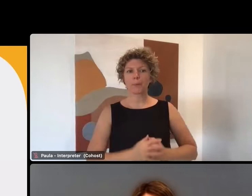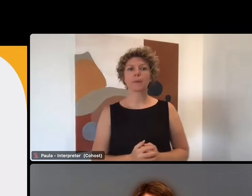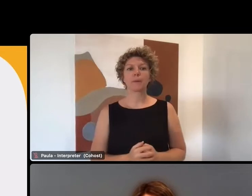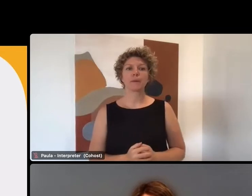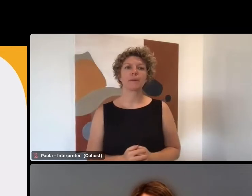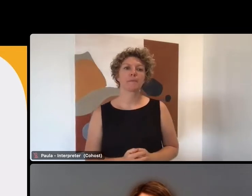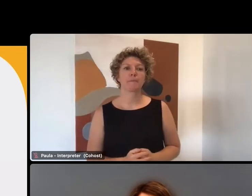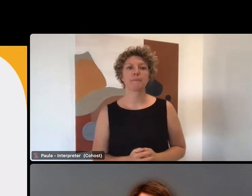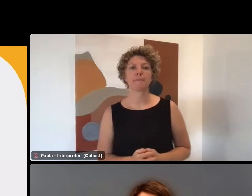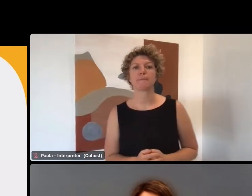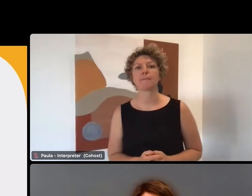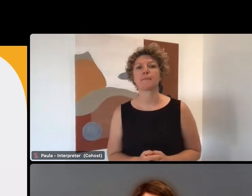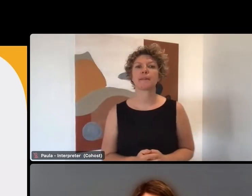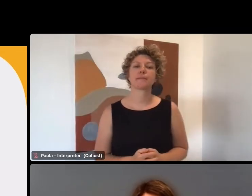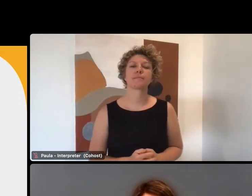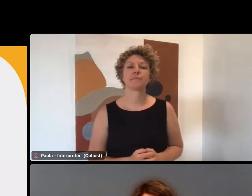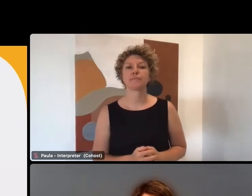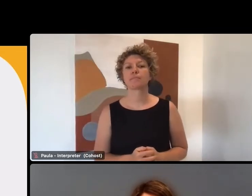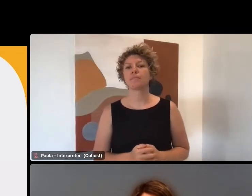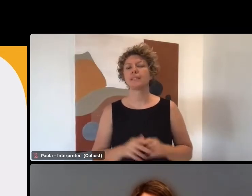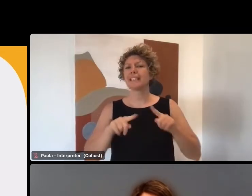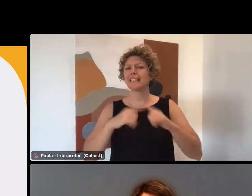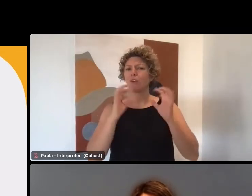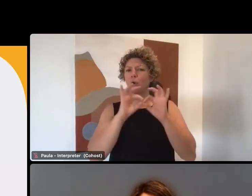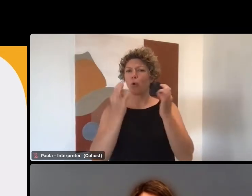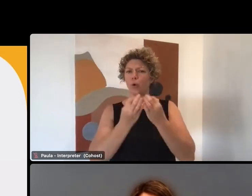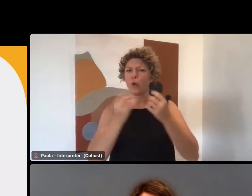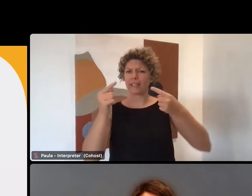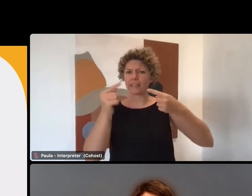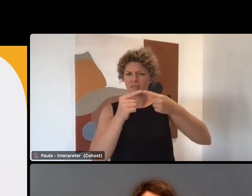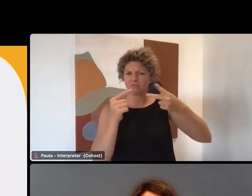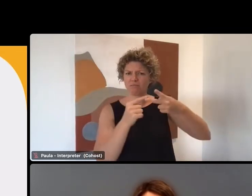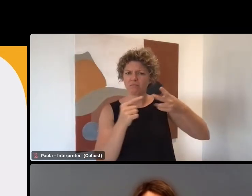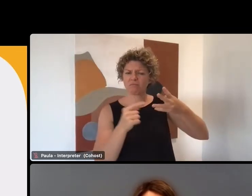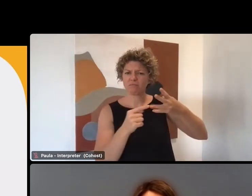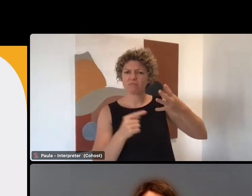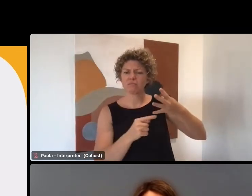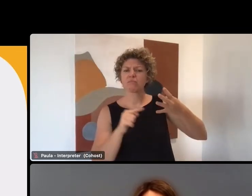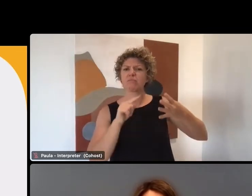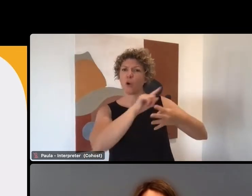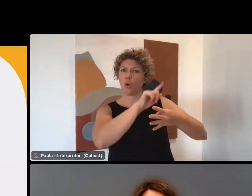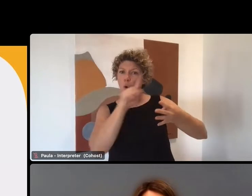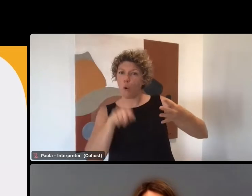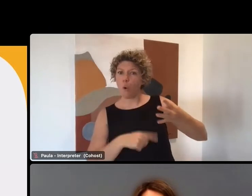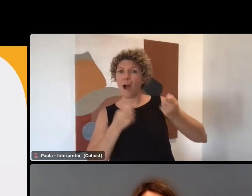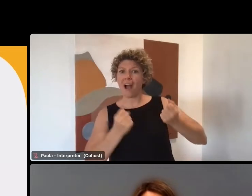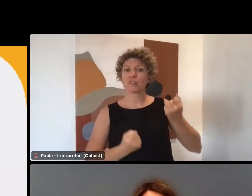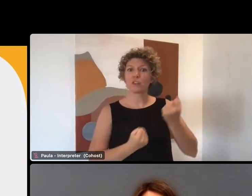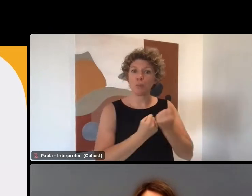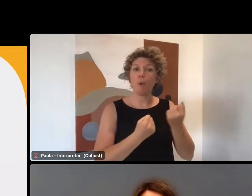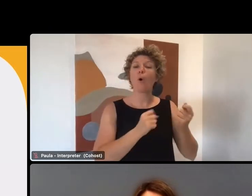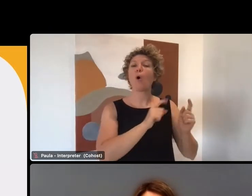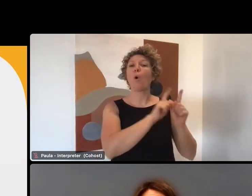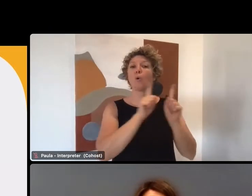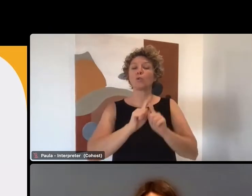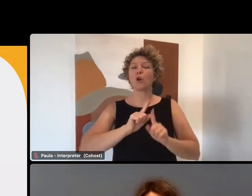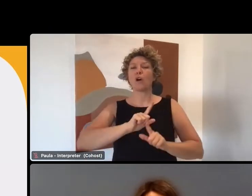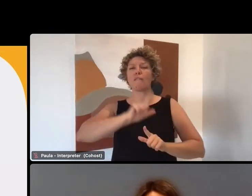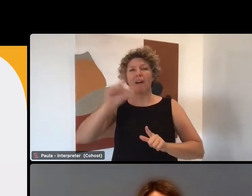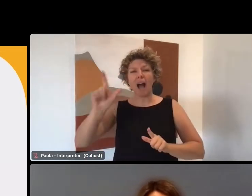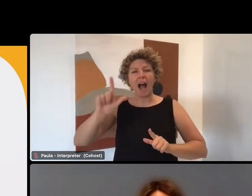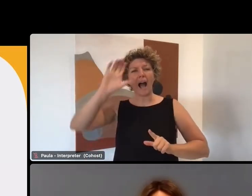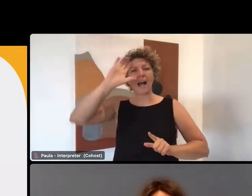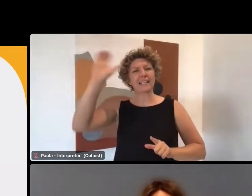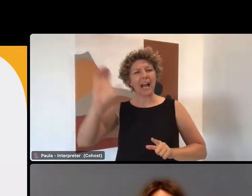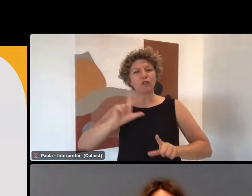International, CODA Queensland, Recruitment Solutions and North Metropology and TAFE provide services in remote and very remote areas